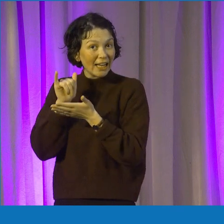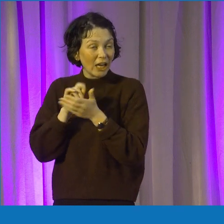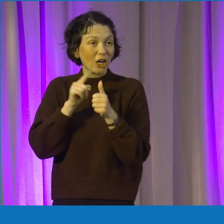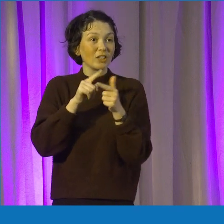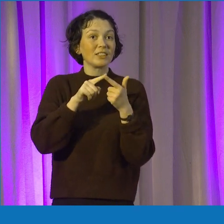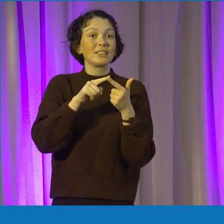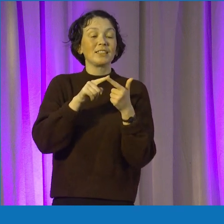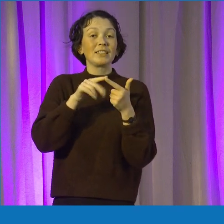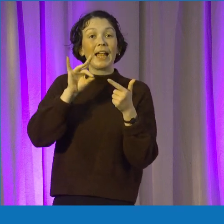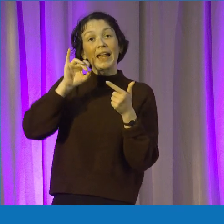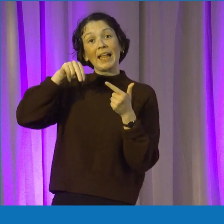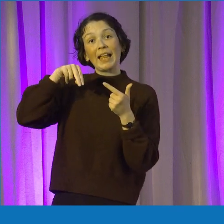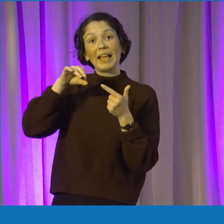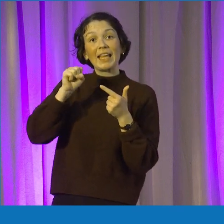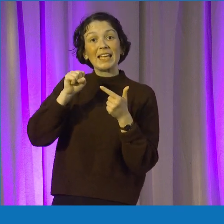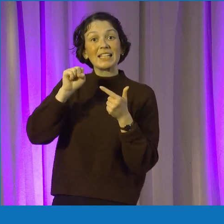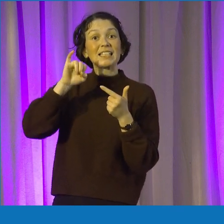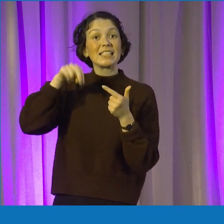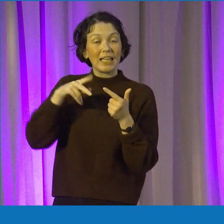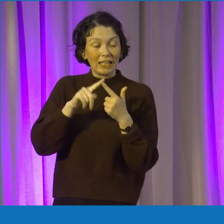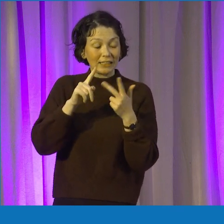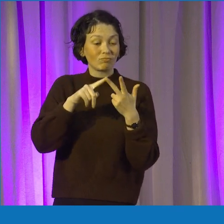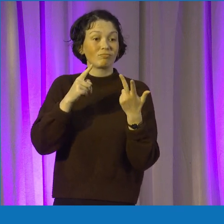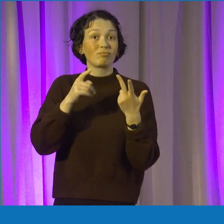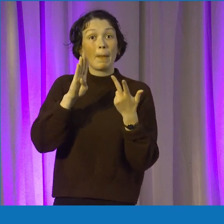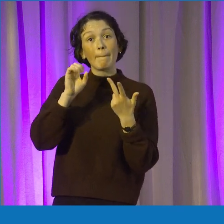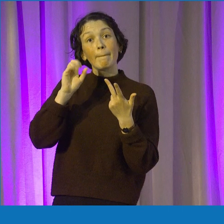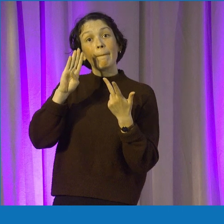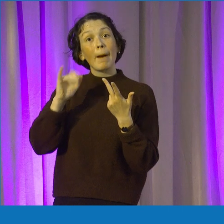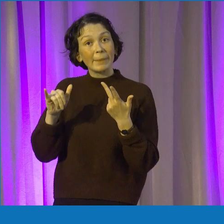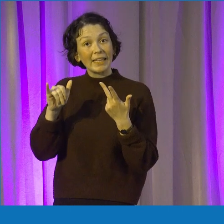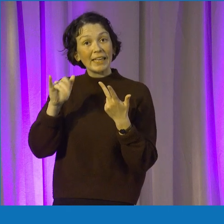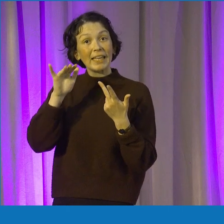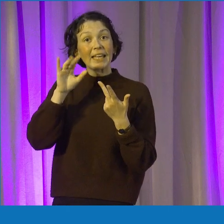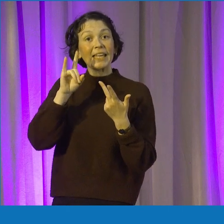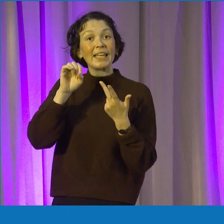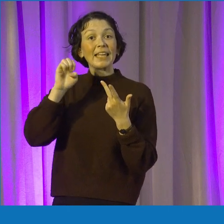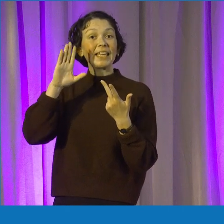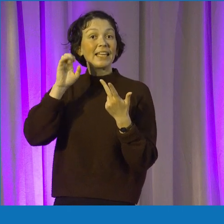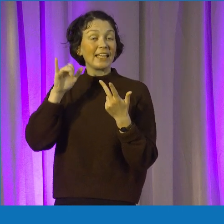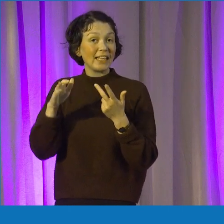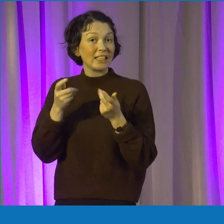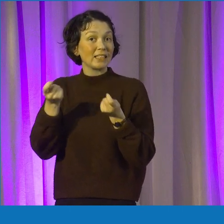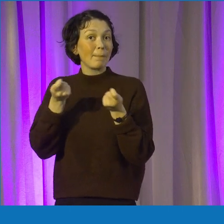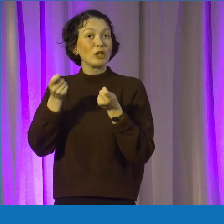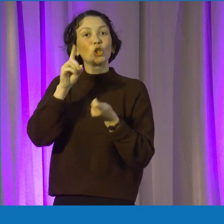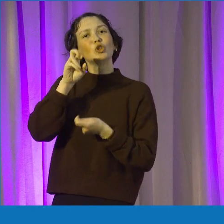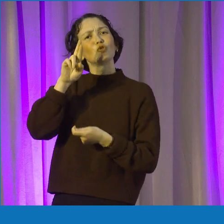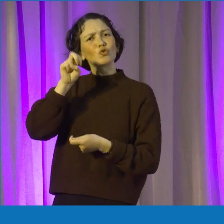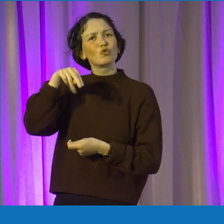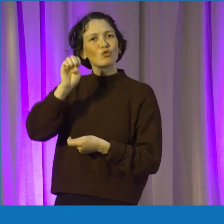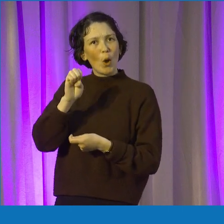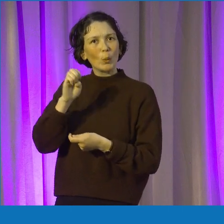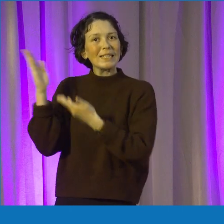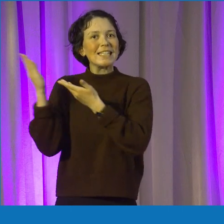Kinzen, and Bobby Healy from Mana Delivery or Mana Drone, which is the drone delivery service